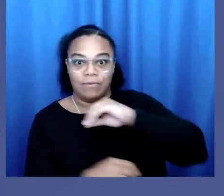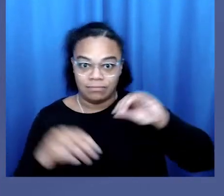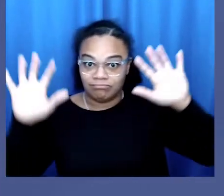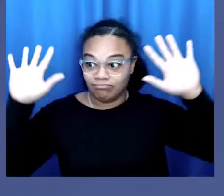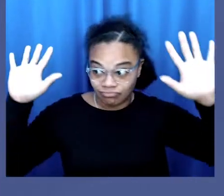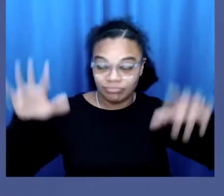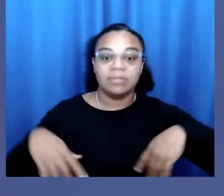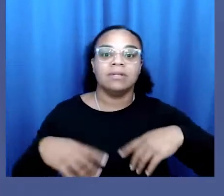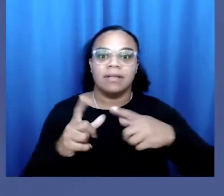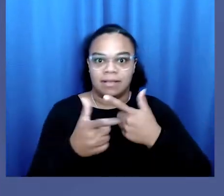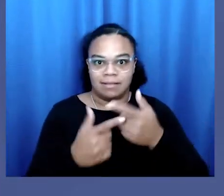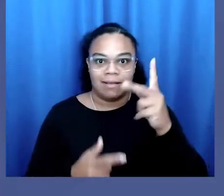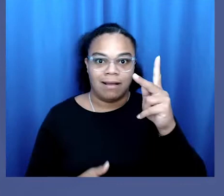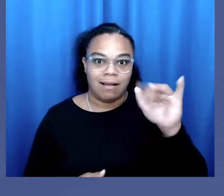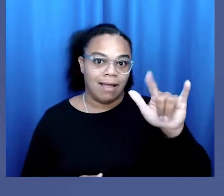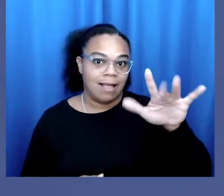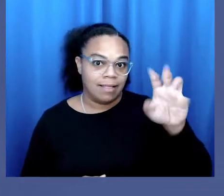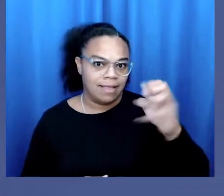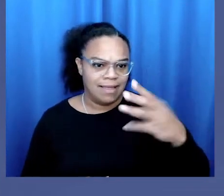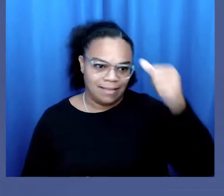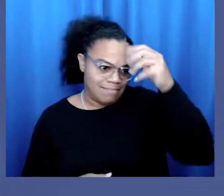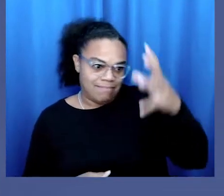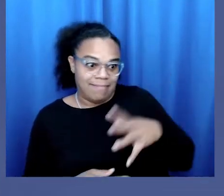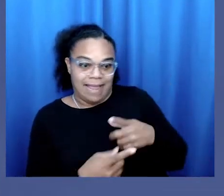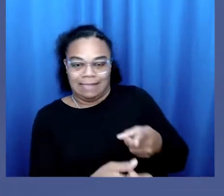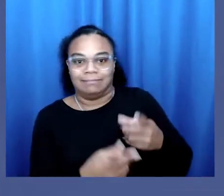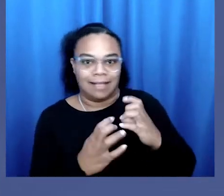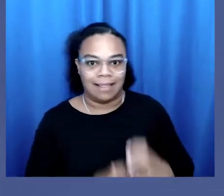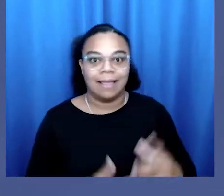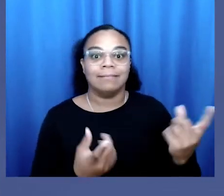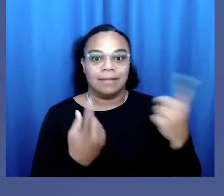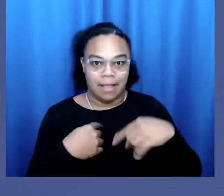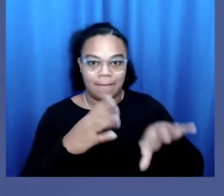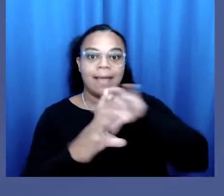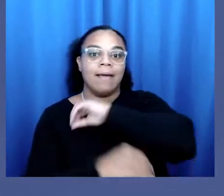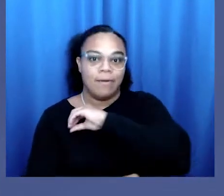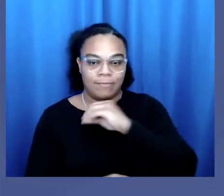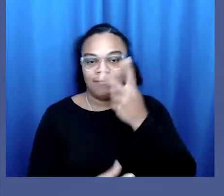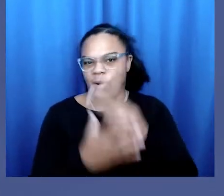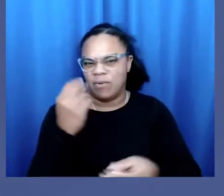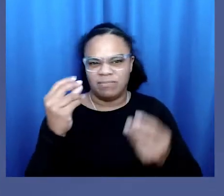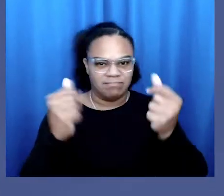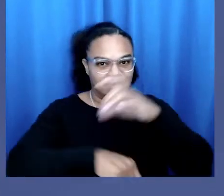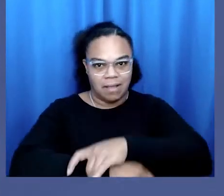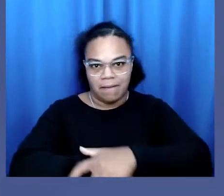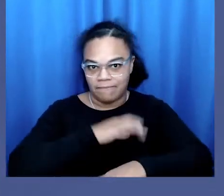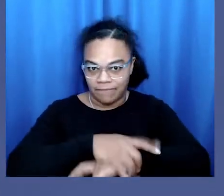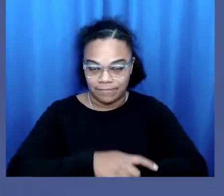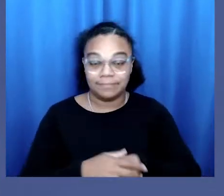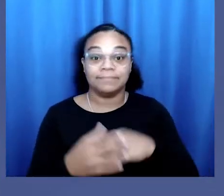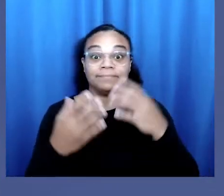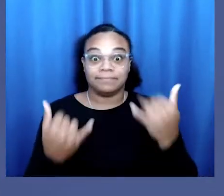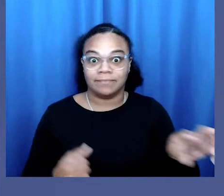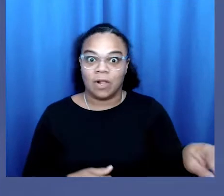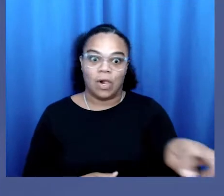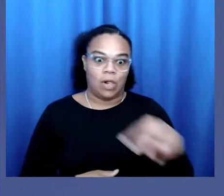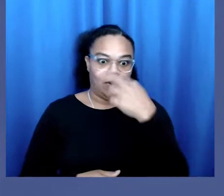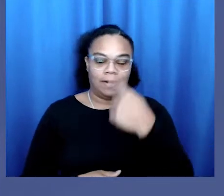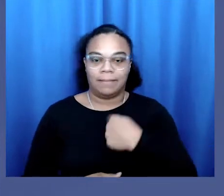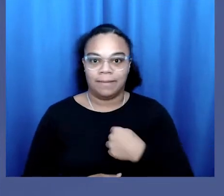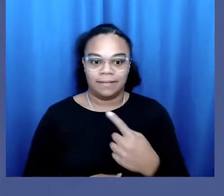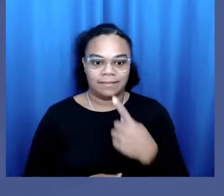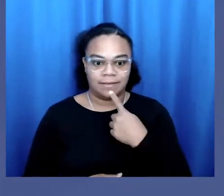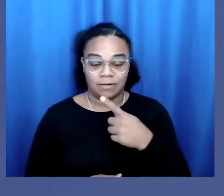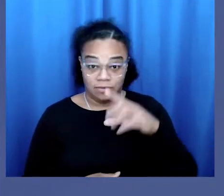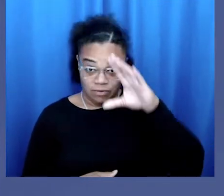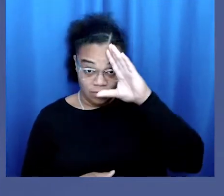After some time, Kylie and the unknown male client come out of the room. They are both cuffed immediately. At this point, they look at